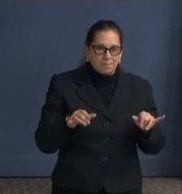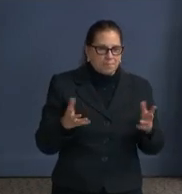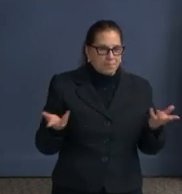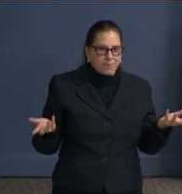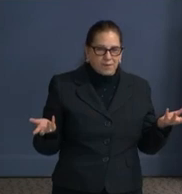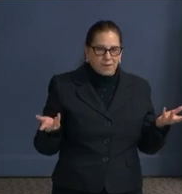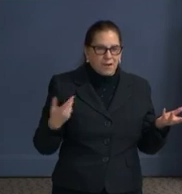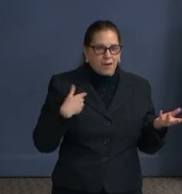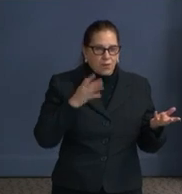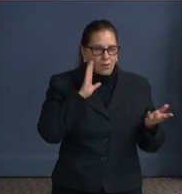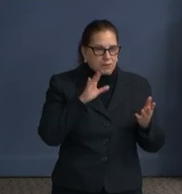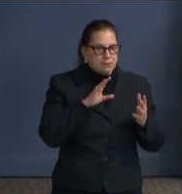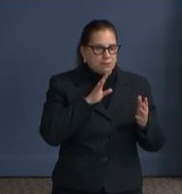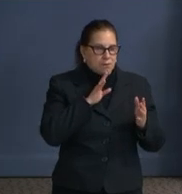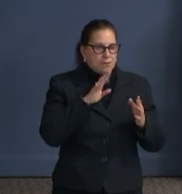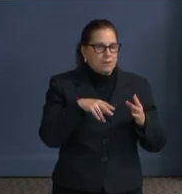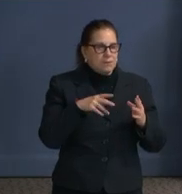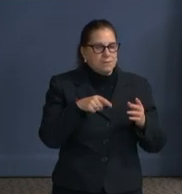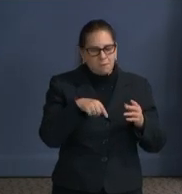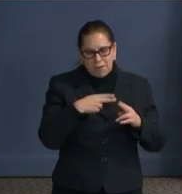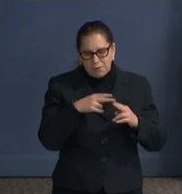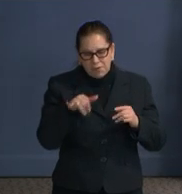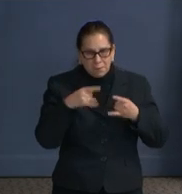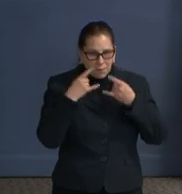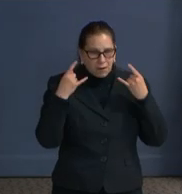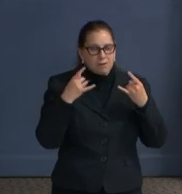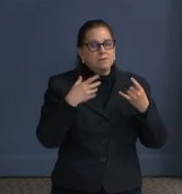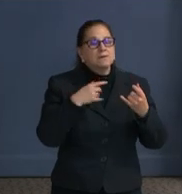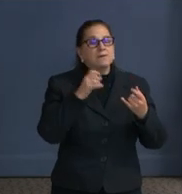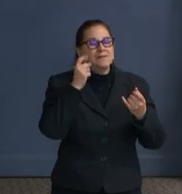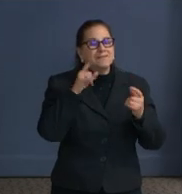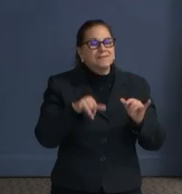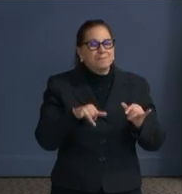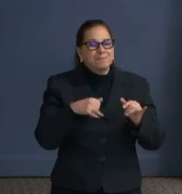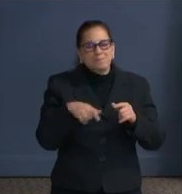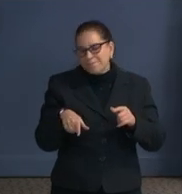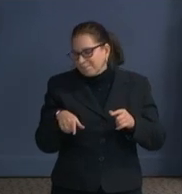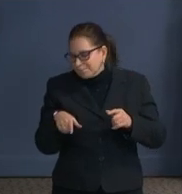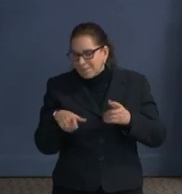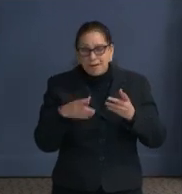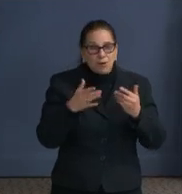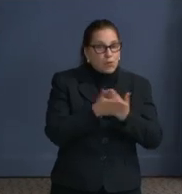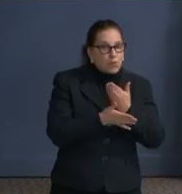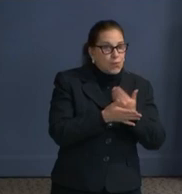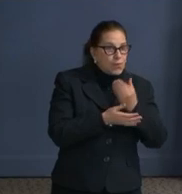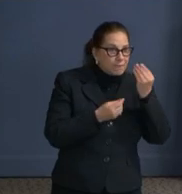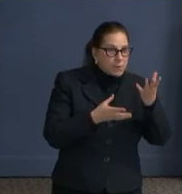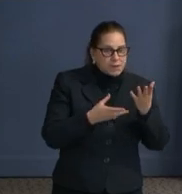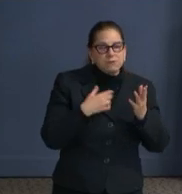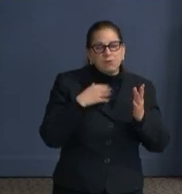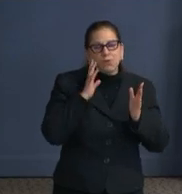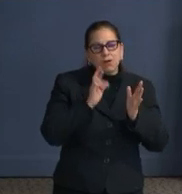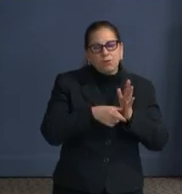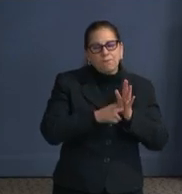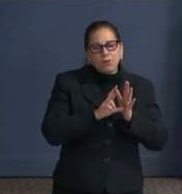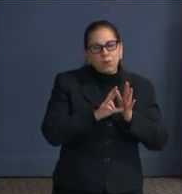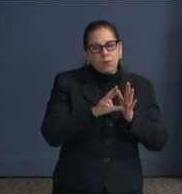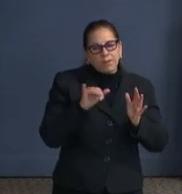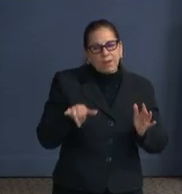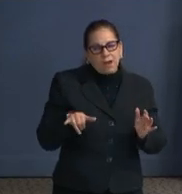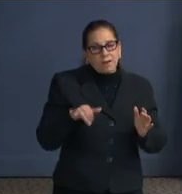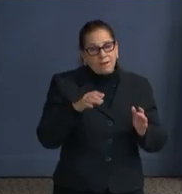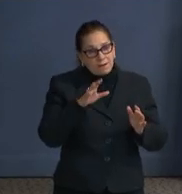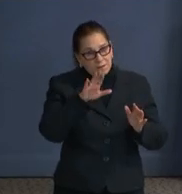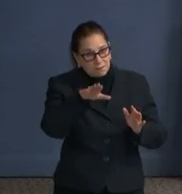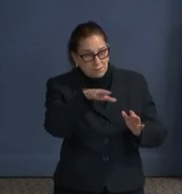review the science to indicate what we believe it is necessary to recommend to any every district resident that. When you leave your